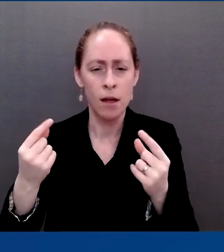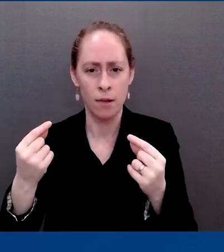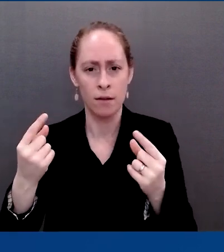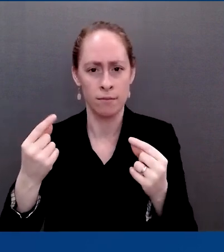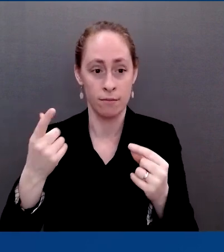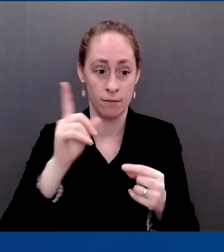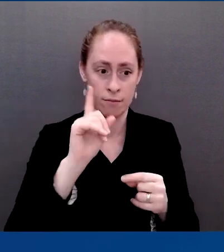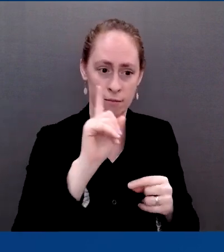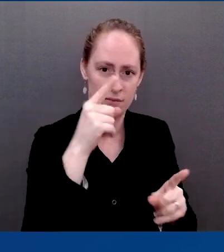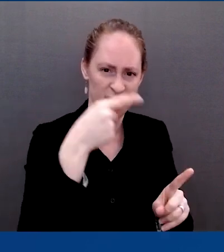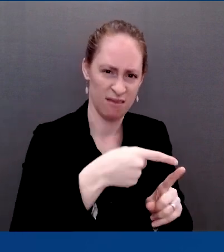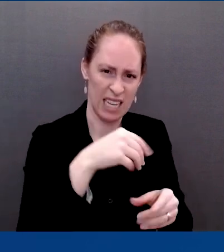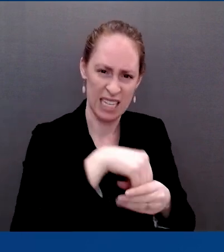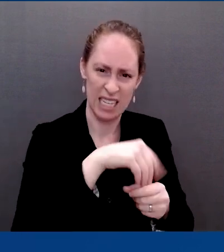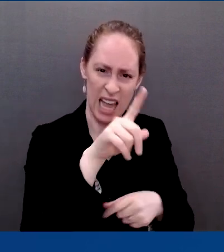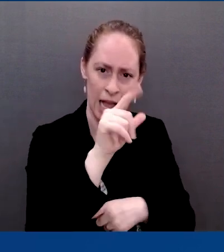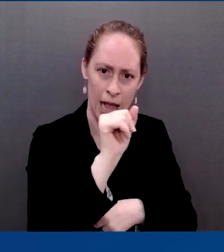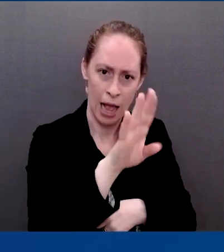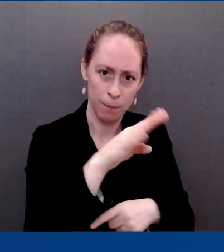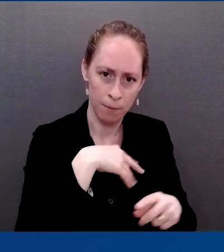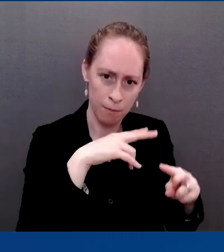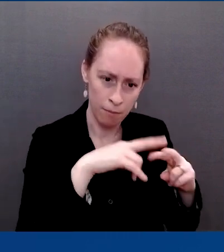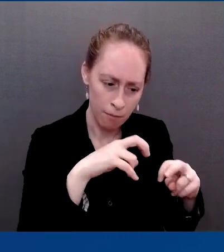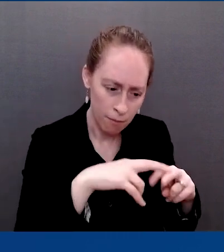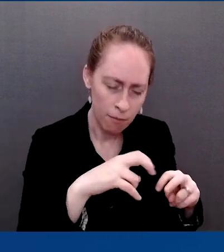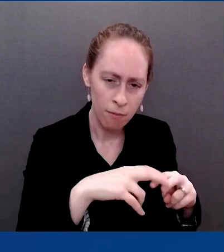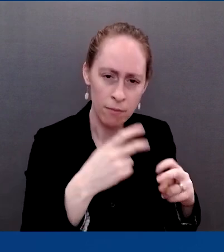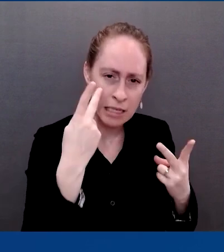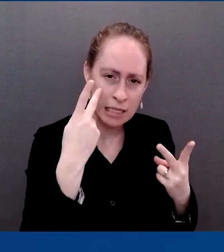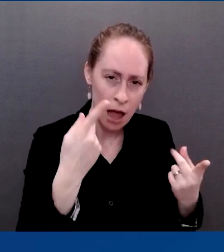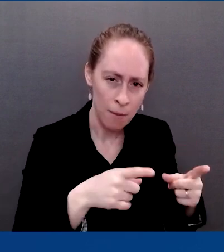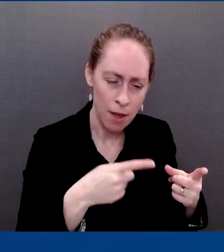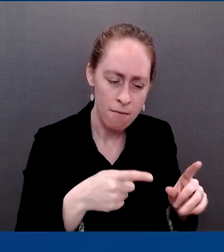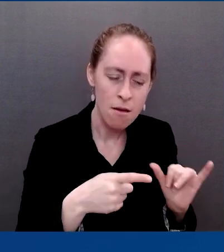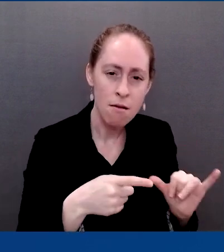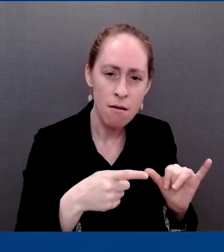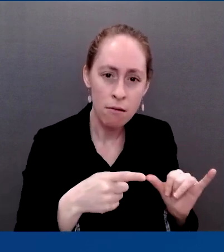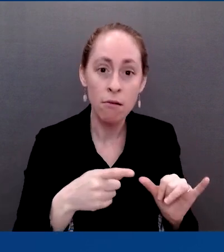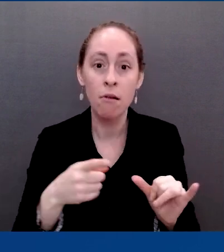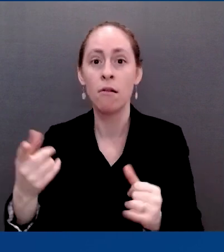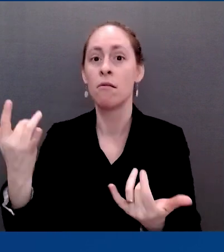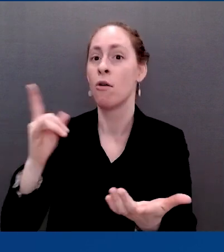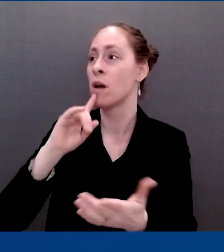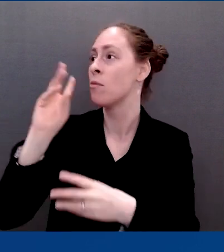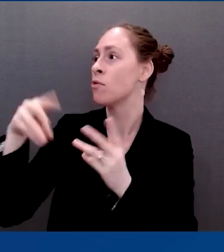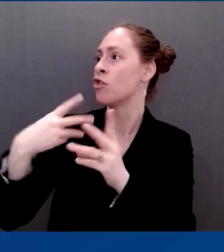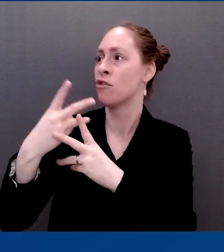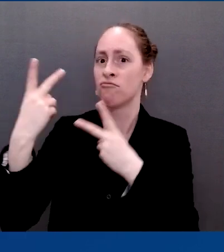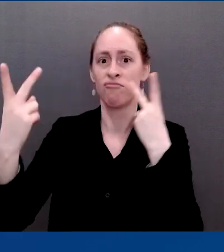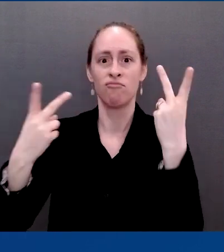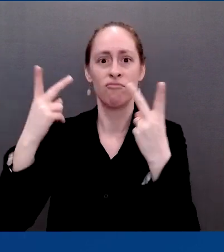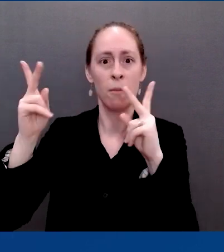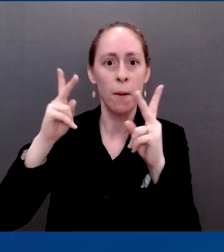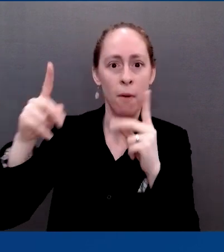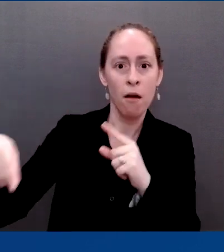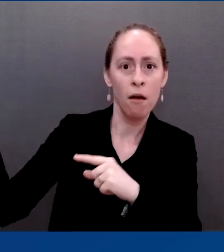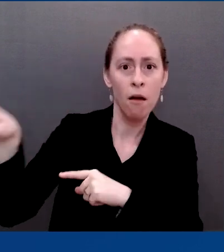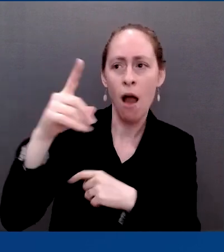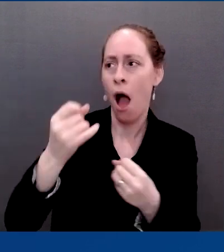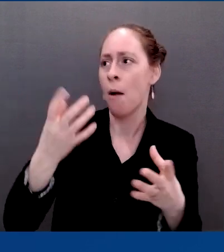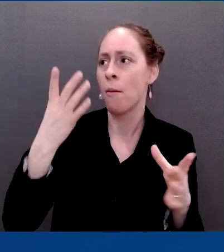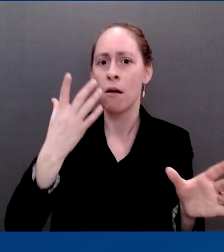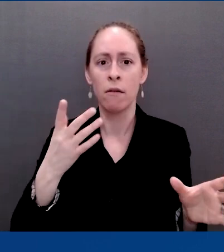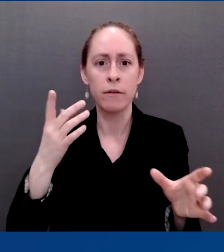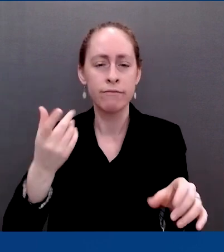preventing, for example, hospital visits as well as hospitalizations. And I believe that you're going to be hearing data